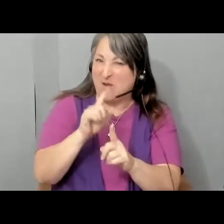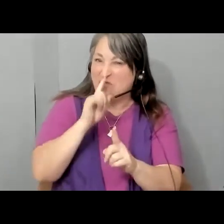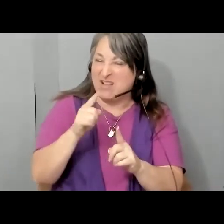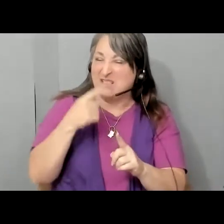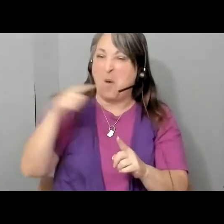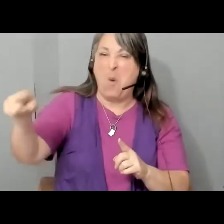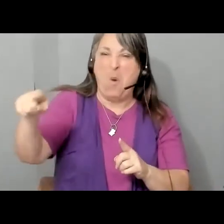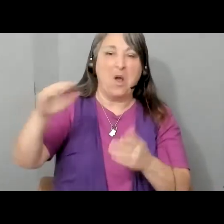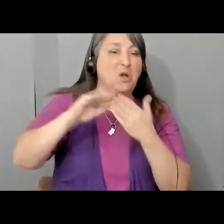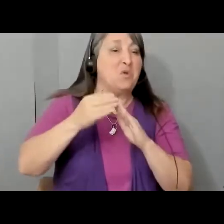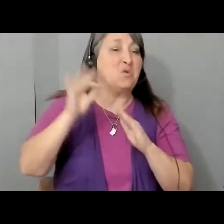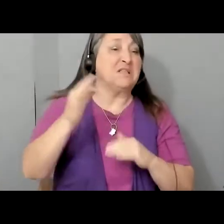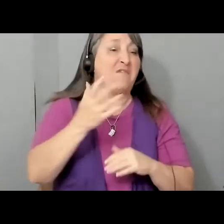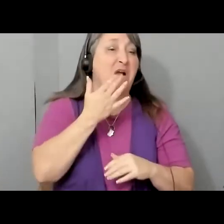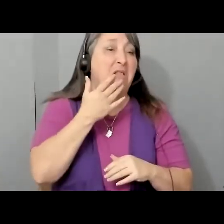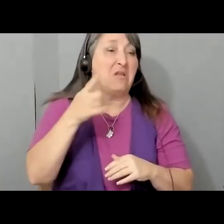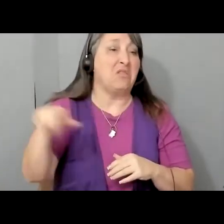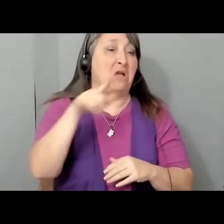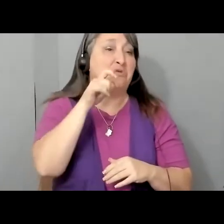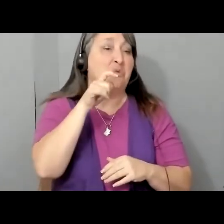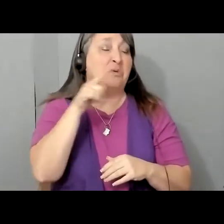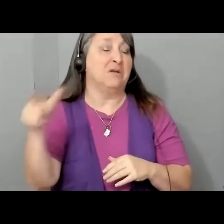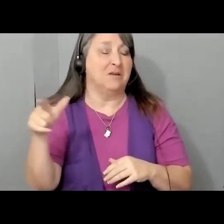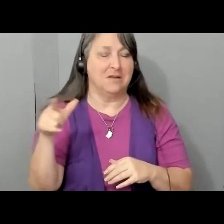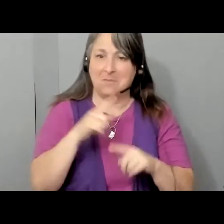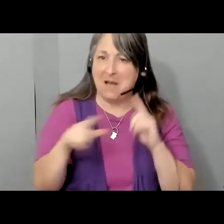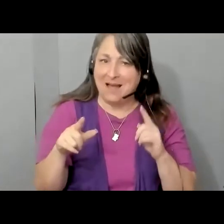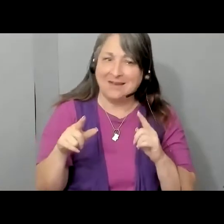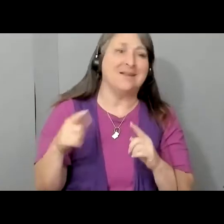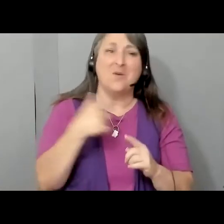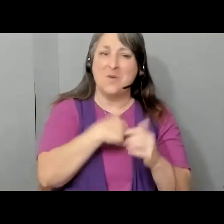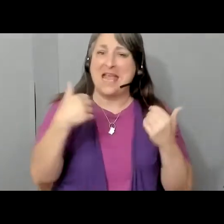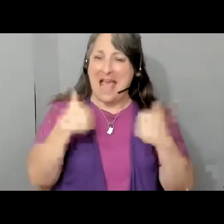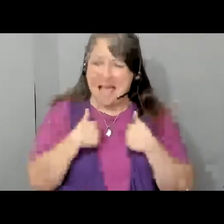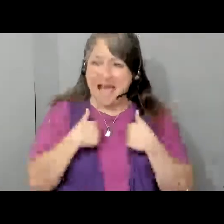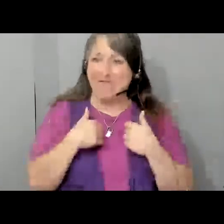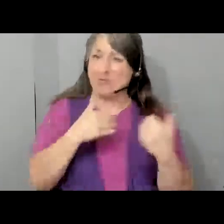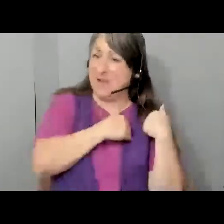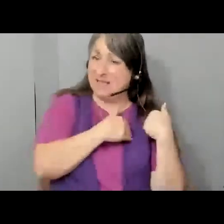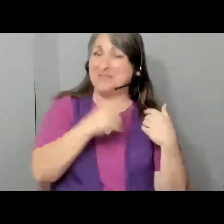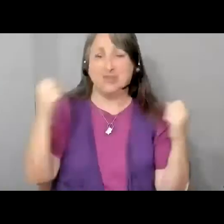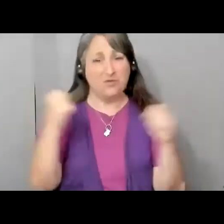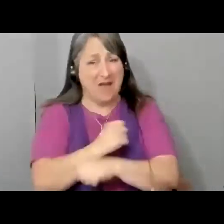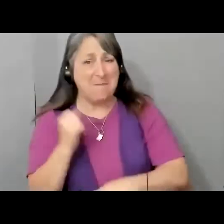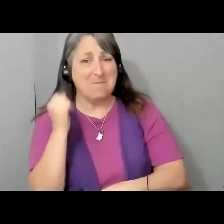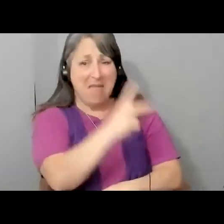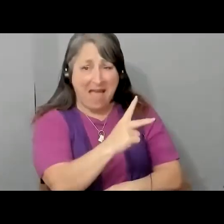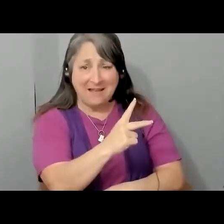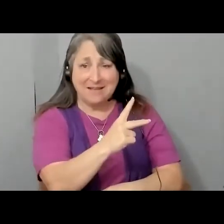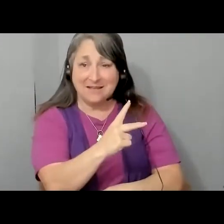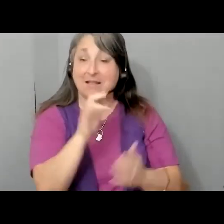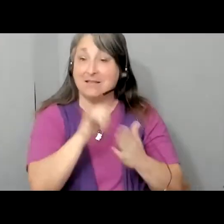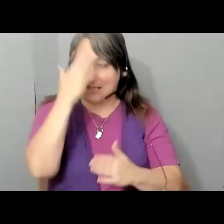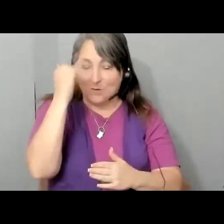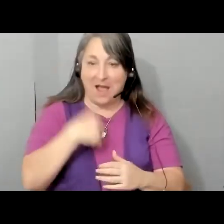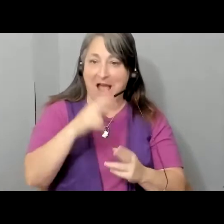often targeted at communities of color. But in the face of this opposition, we have a responsibility to fight